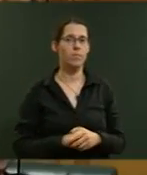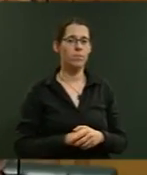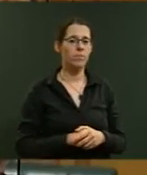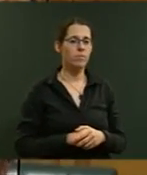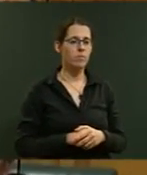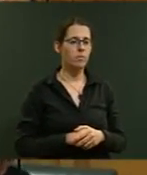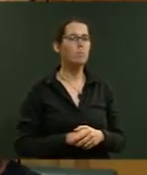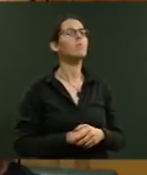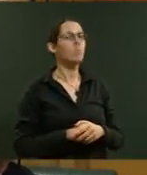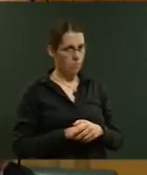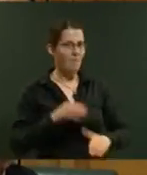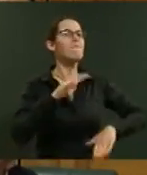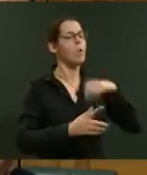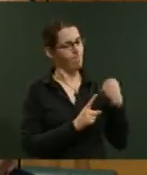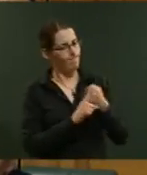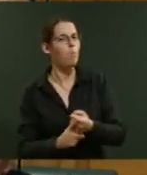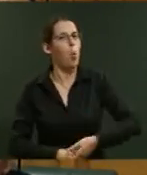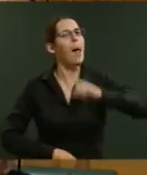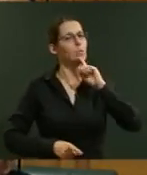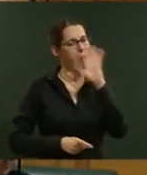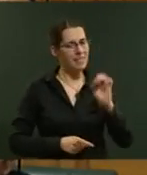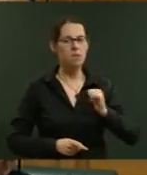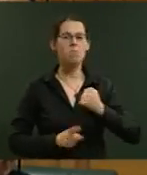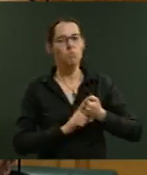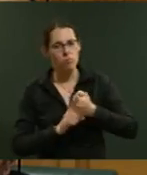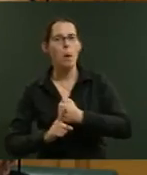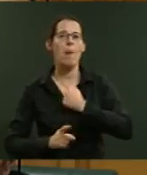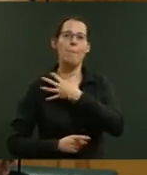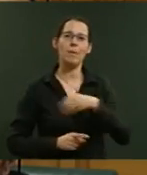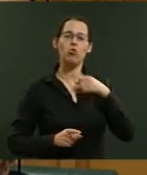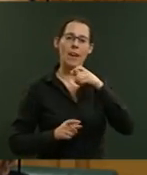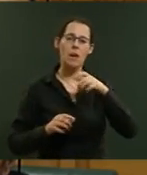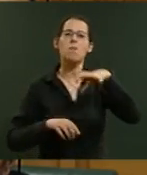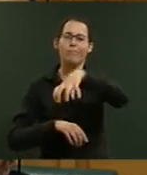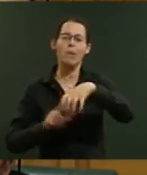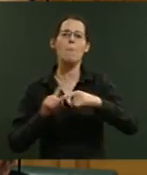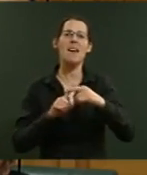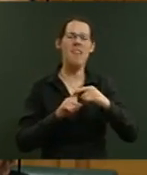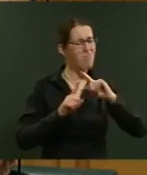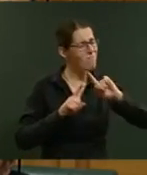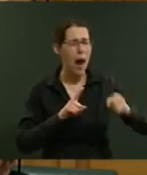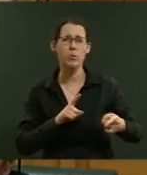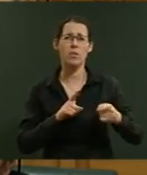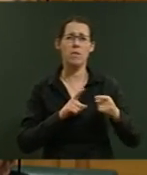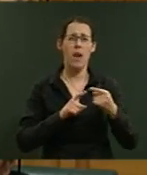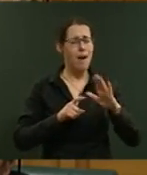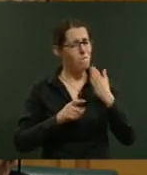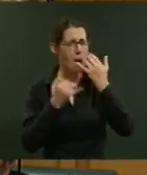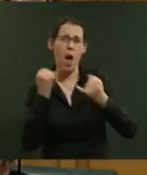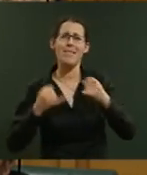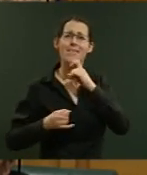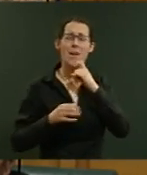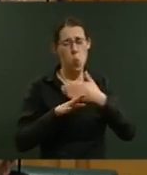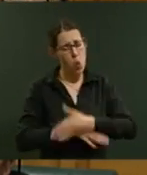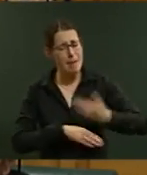Cipollone. I stand 100% behind my ministry and the thousands of frontline staff who work every day to support New Zealanders in